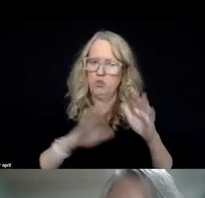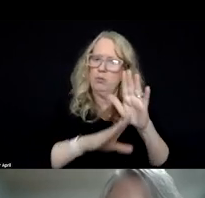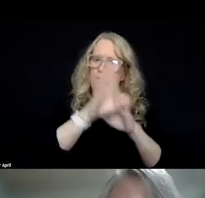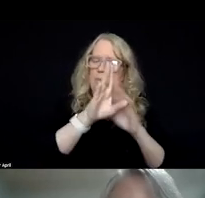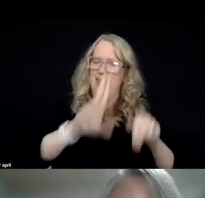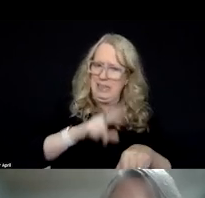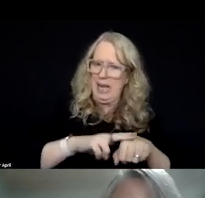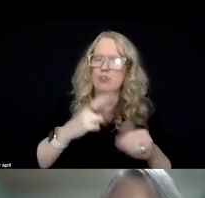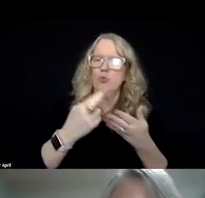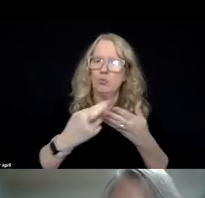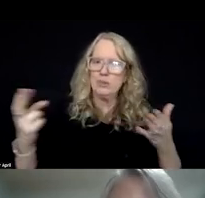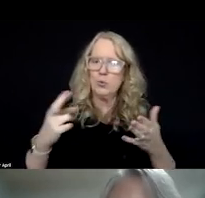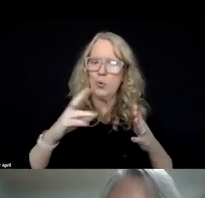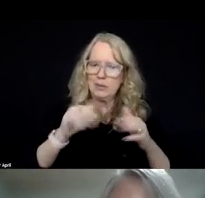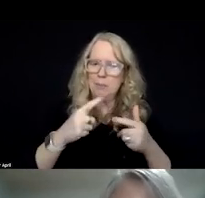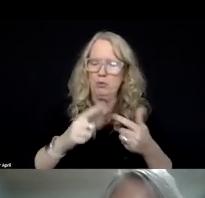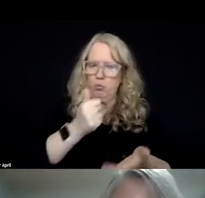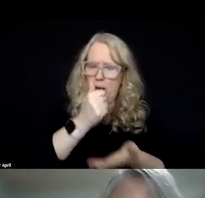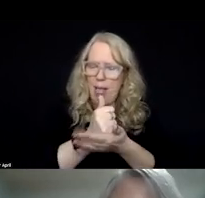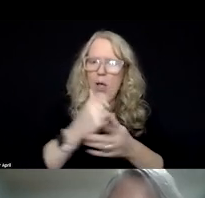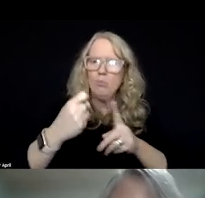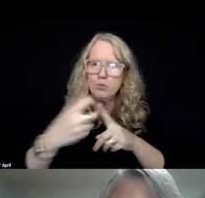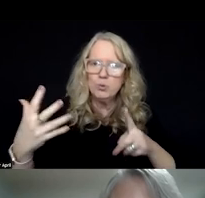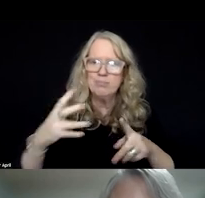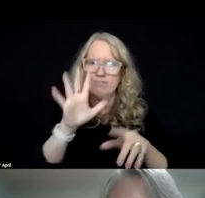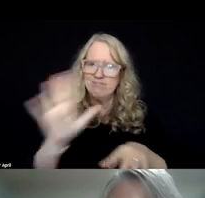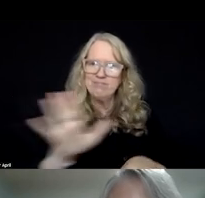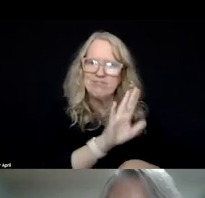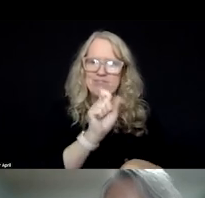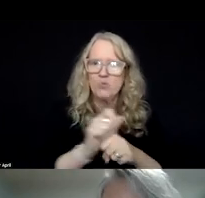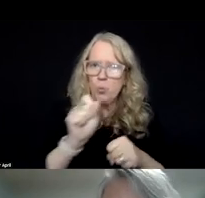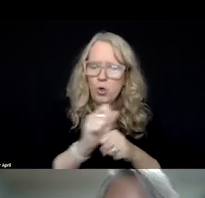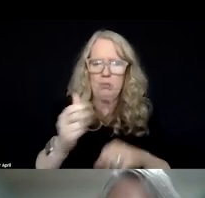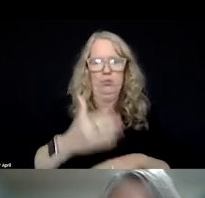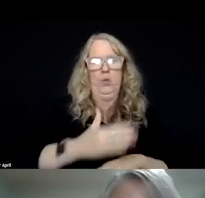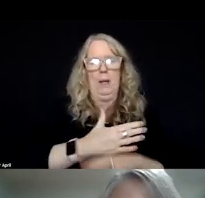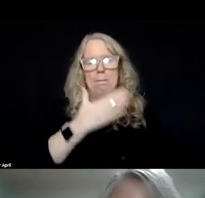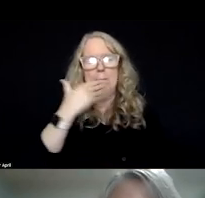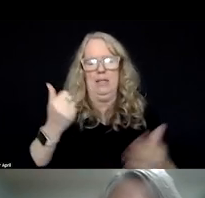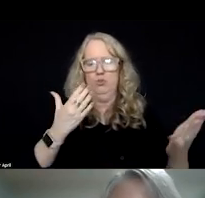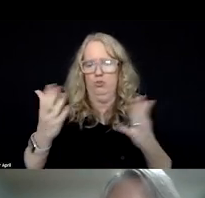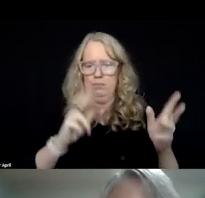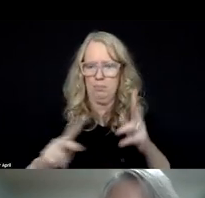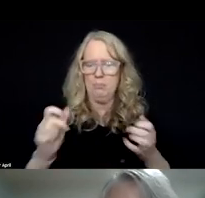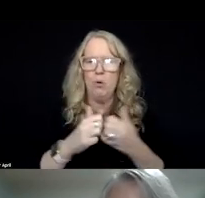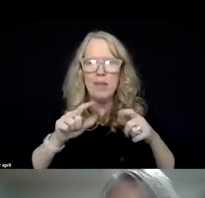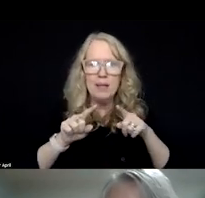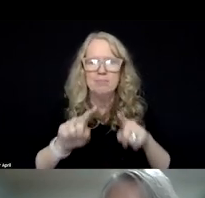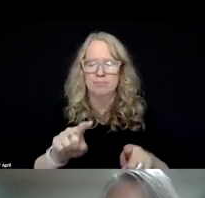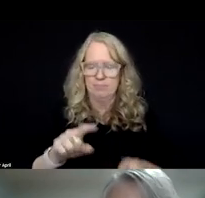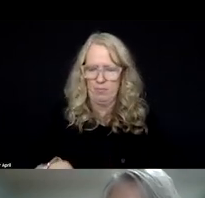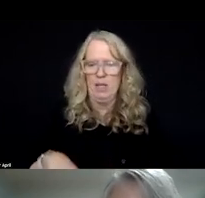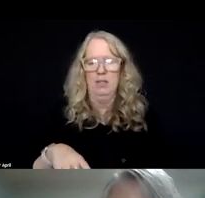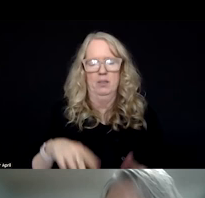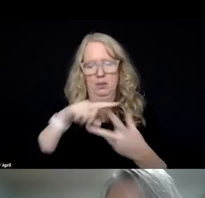resource center to really build the capacity to do that work to really better serve people with co-occurring disorders. It's led by three